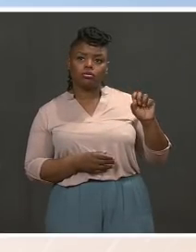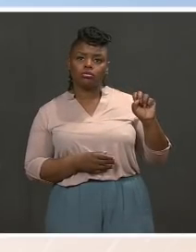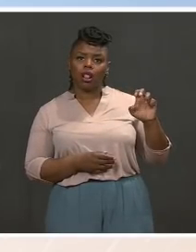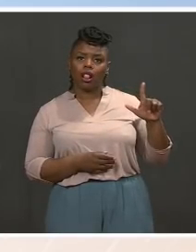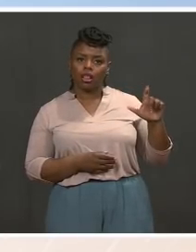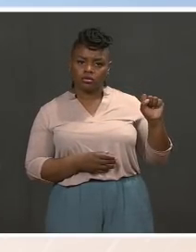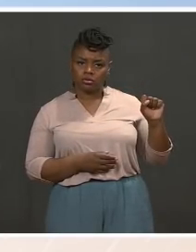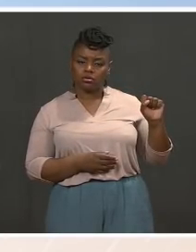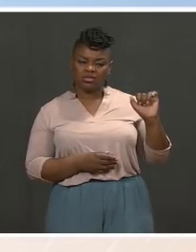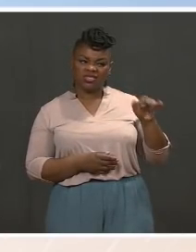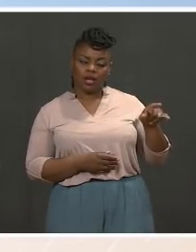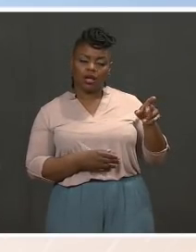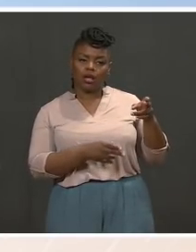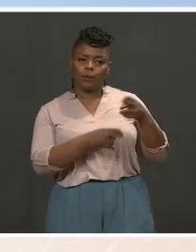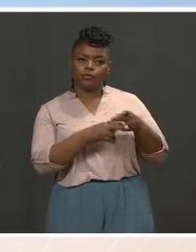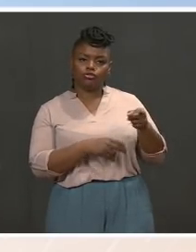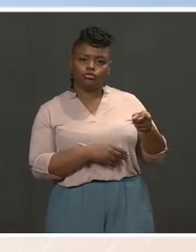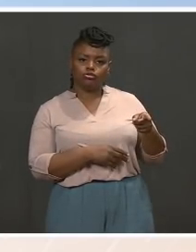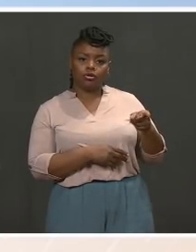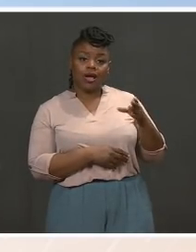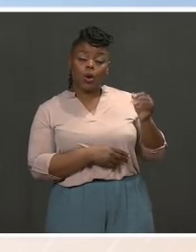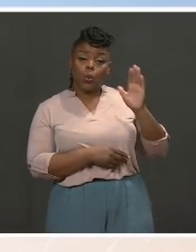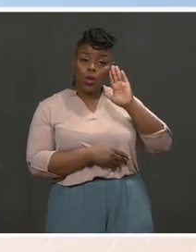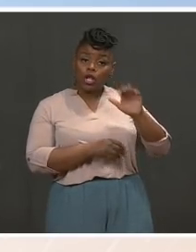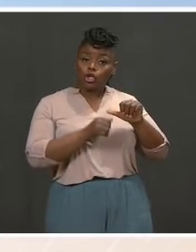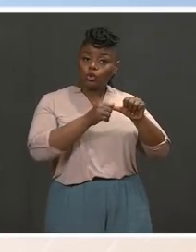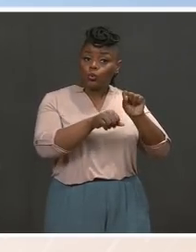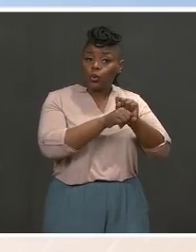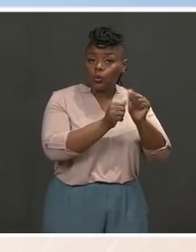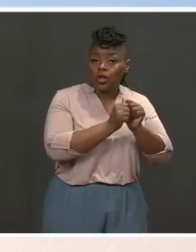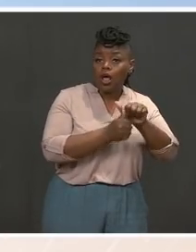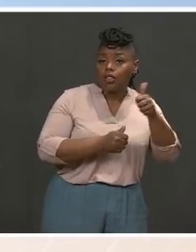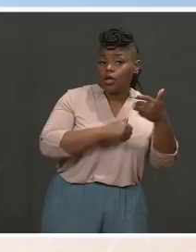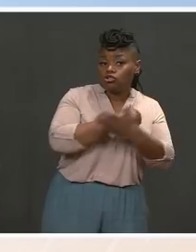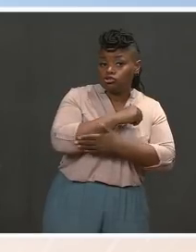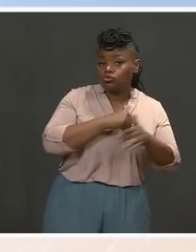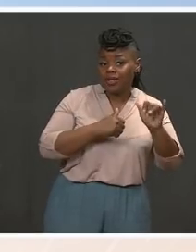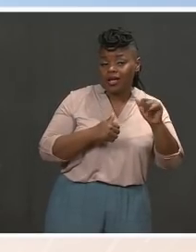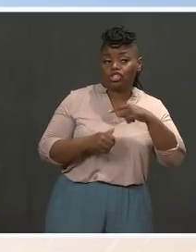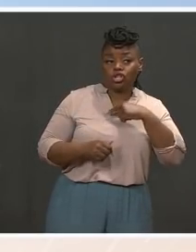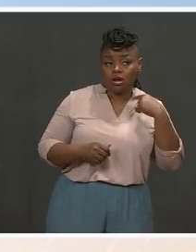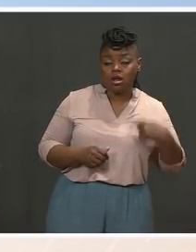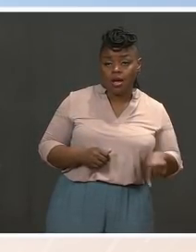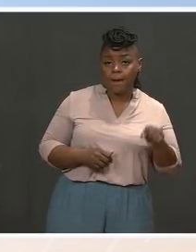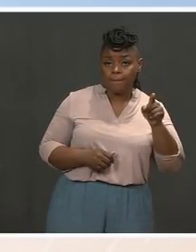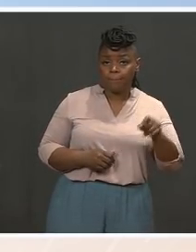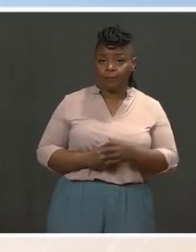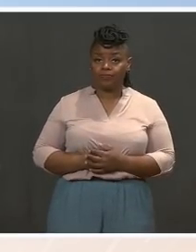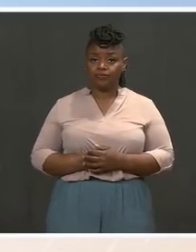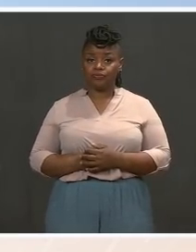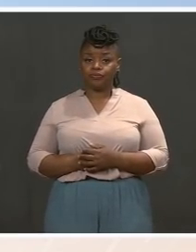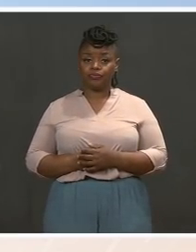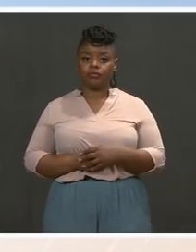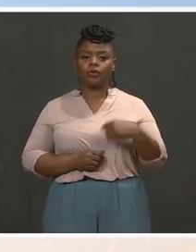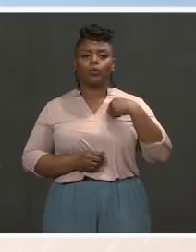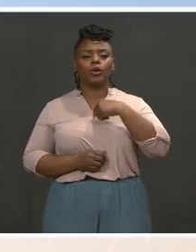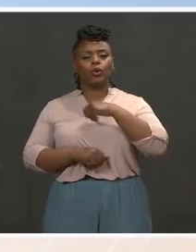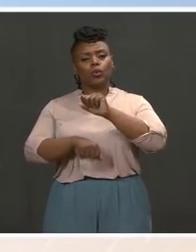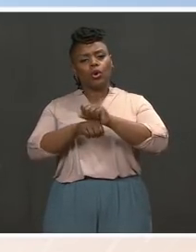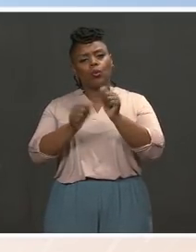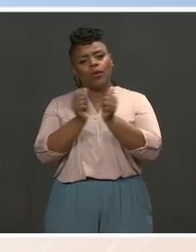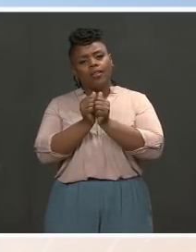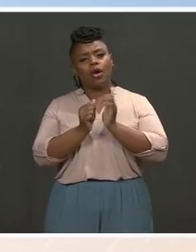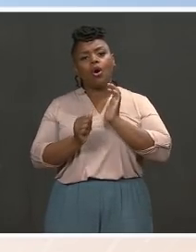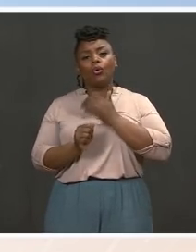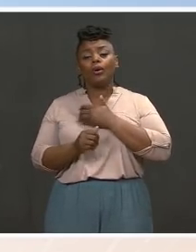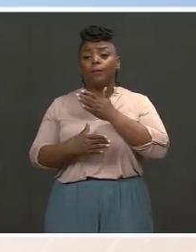forward when it's in the interest of the American people. So, we're in consulting internally, consulting with our partners and allies, and that's really the